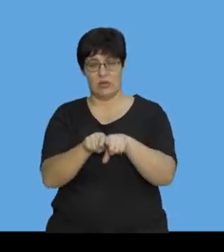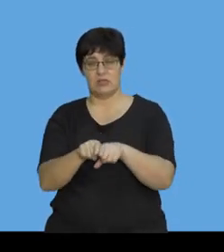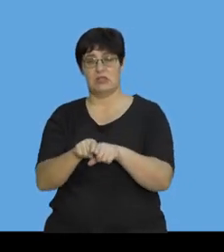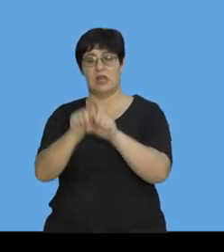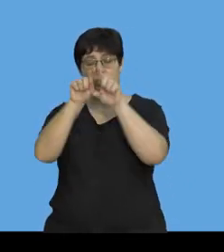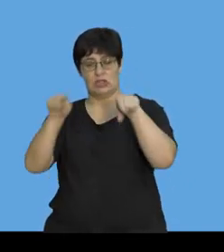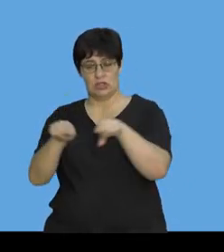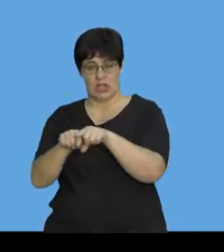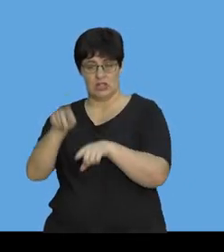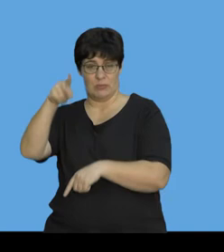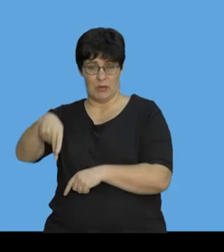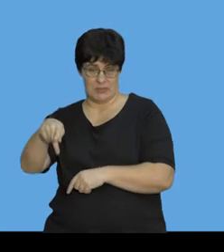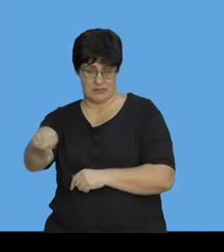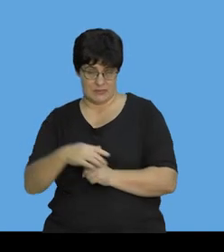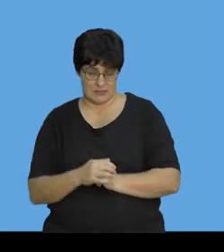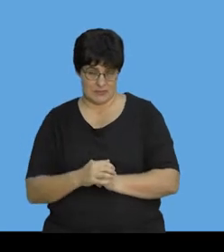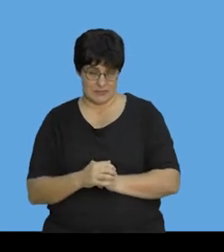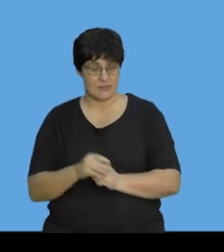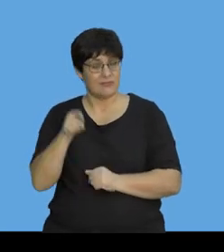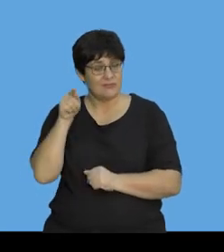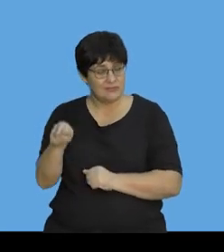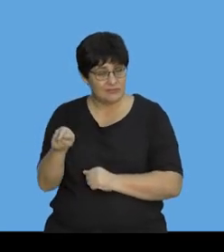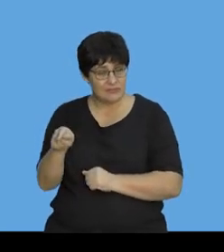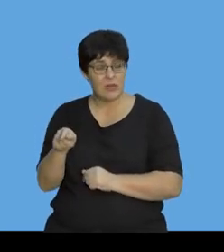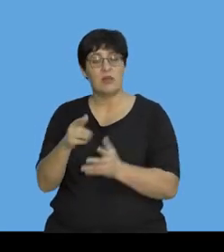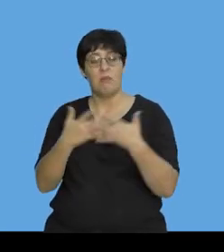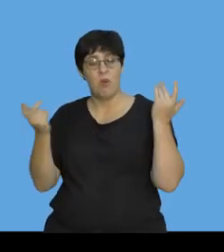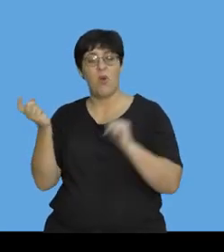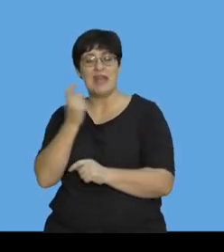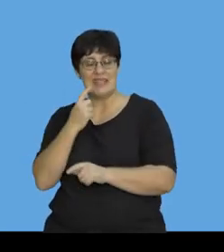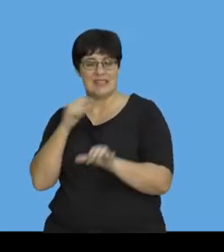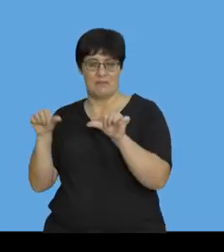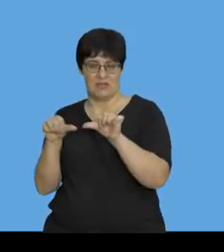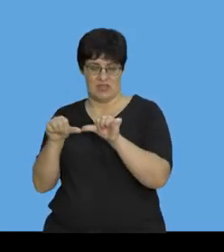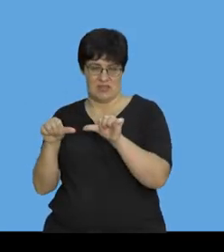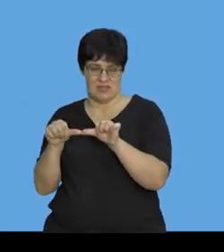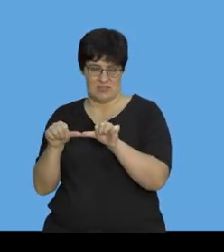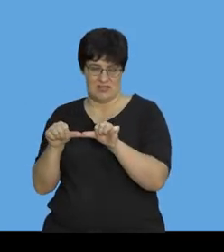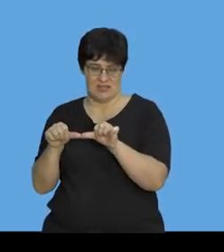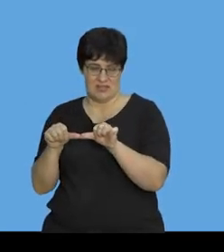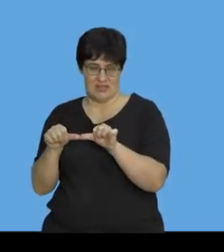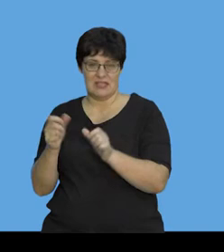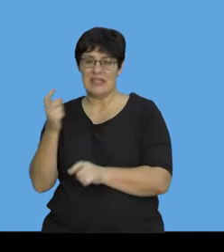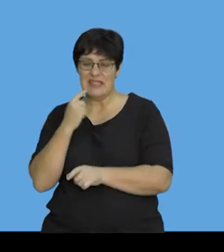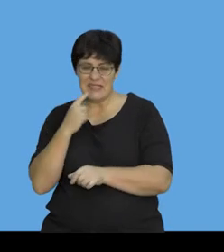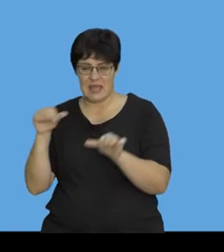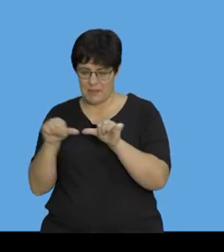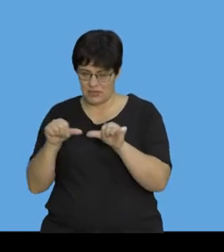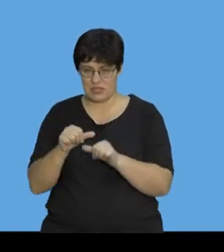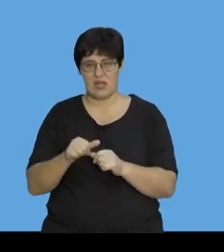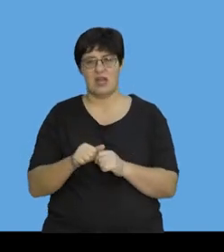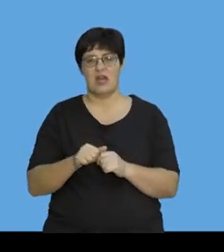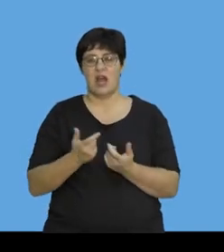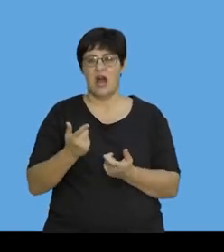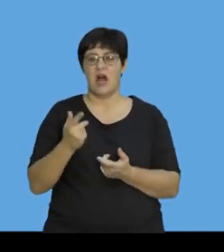momentum. Change in momentum is much easier to measure. It's easy to